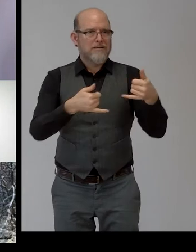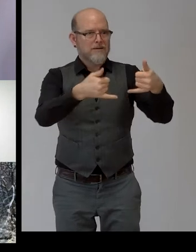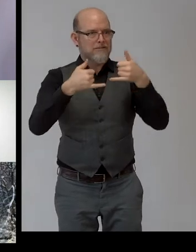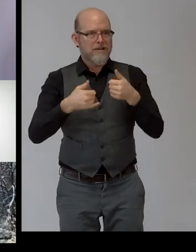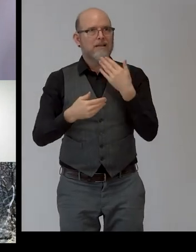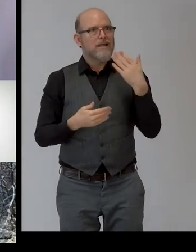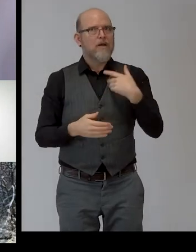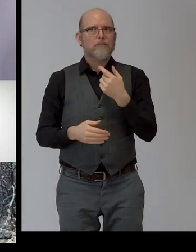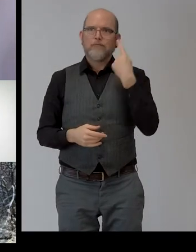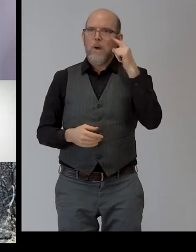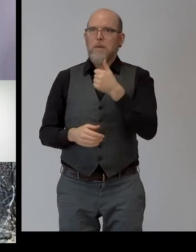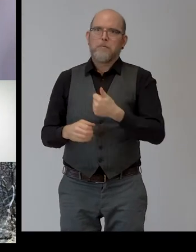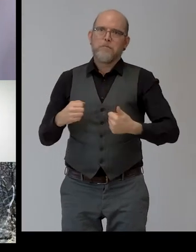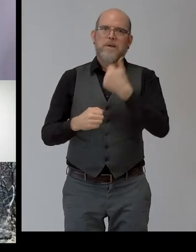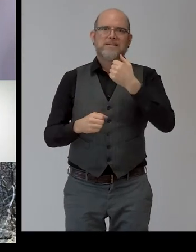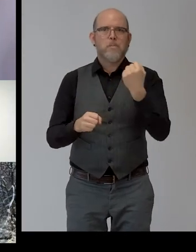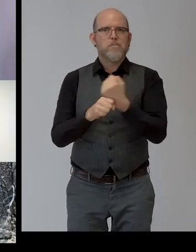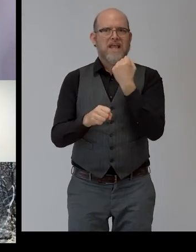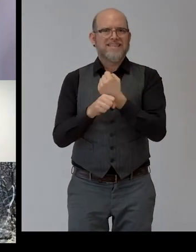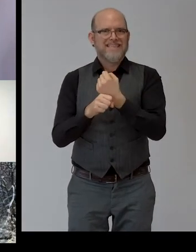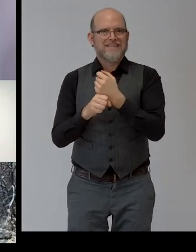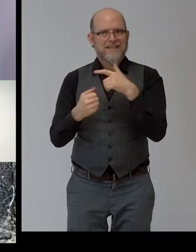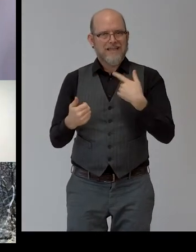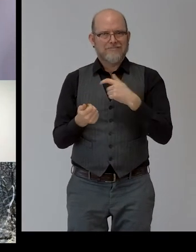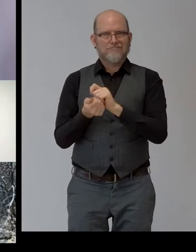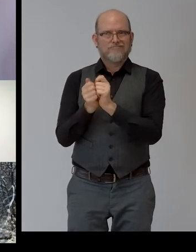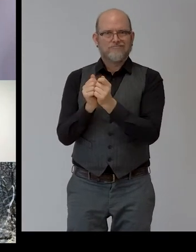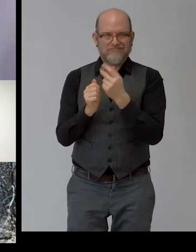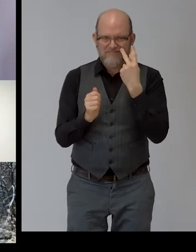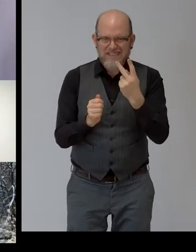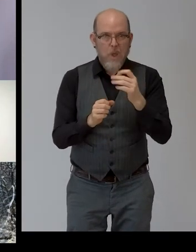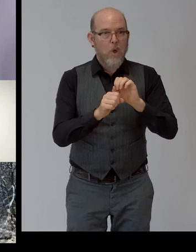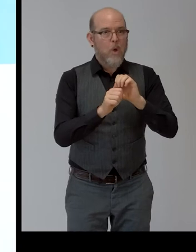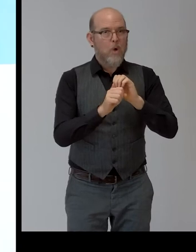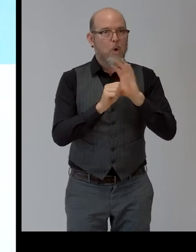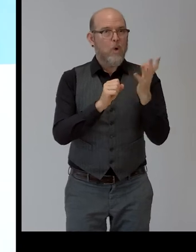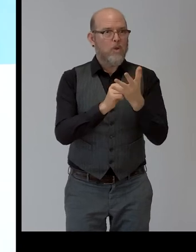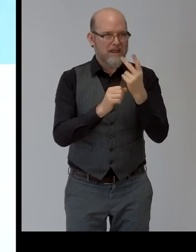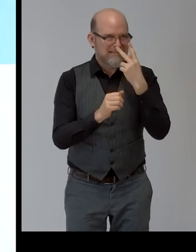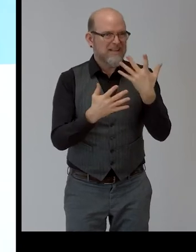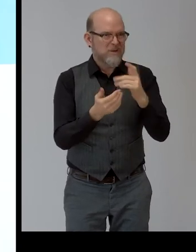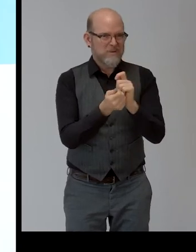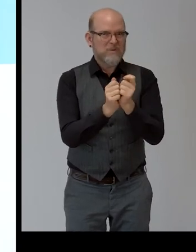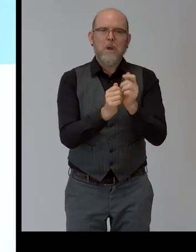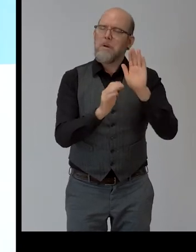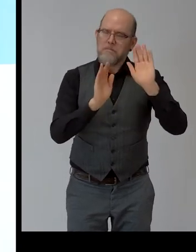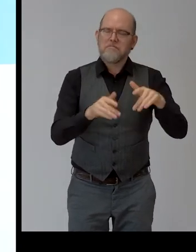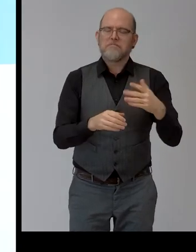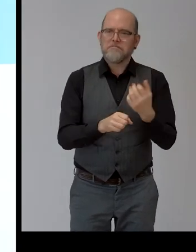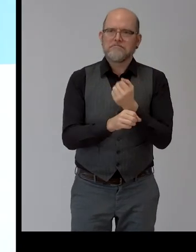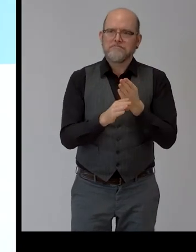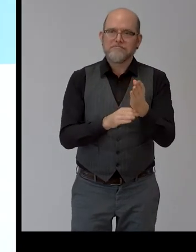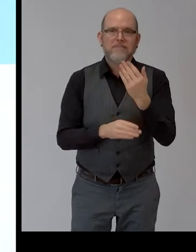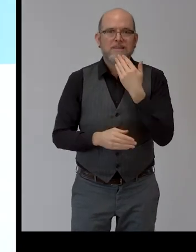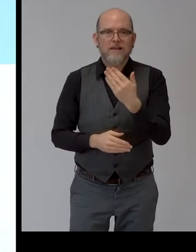especially in this new COVID, post-COVID world. Thank you so much. Thank you very much. much. We stay in the